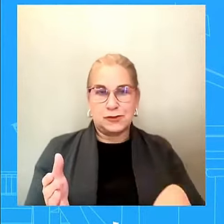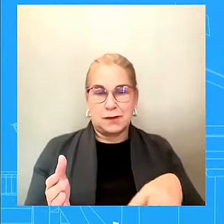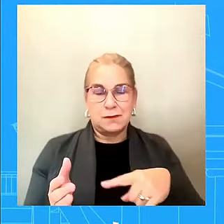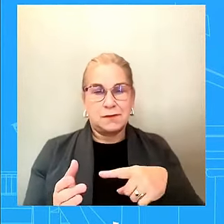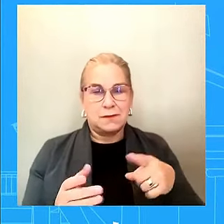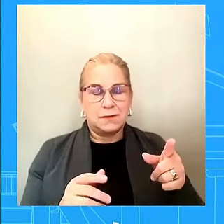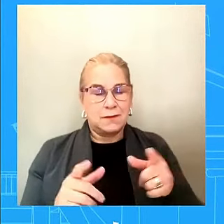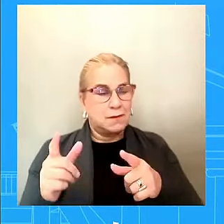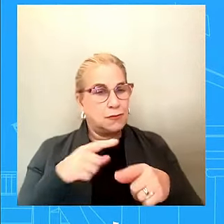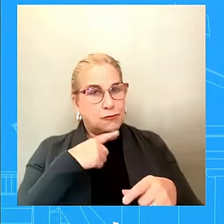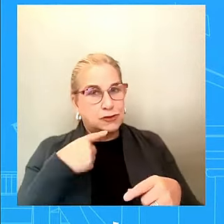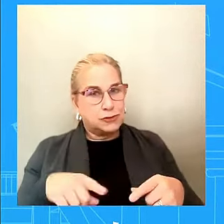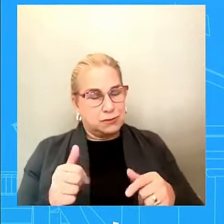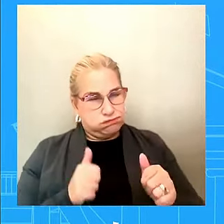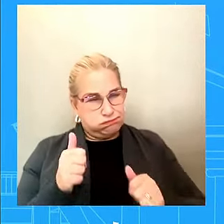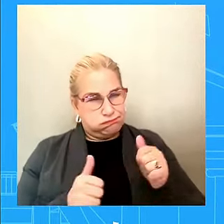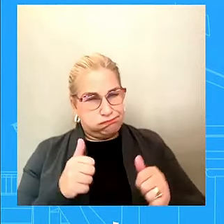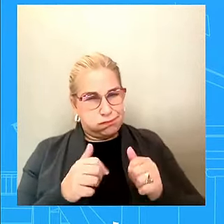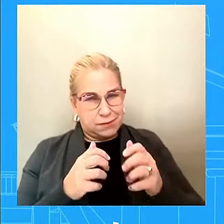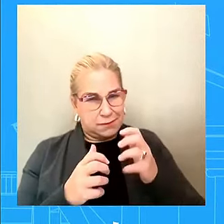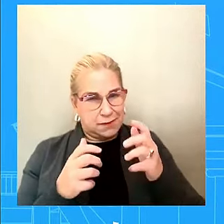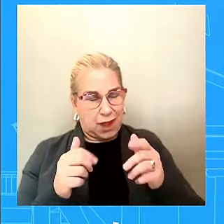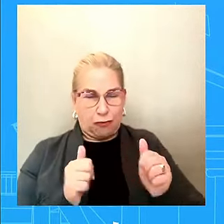uh, we'll let them speak to their plan directly.